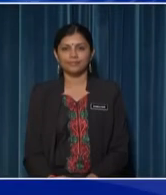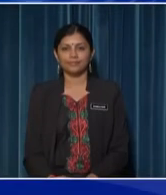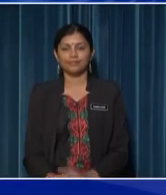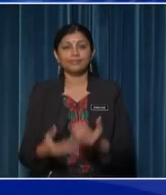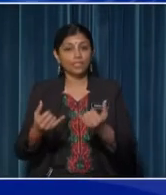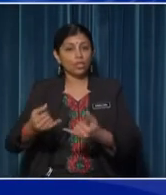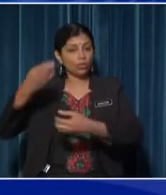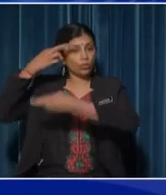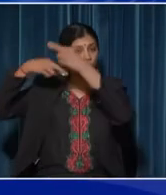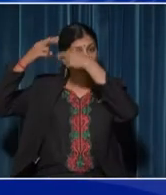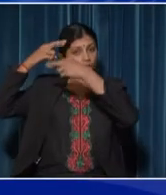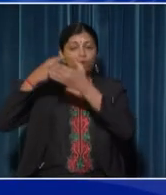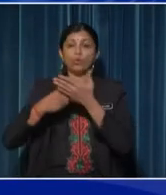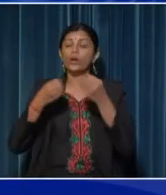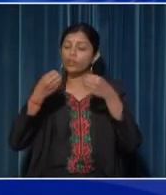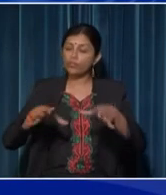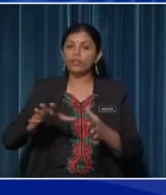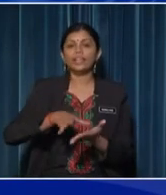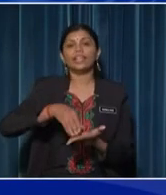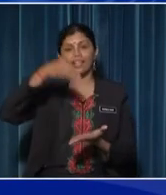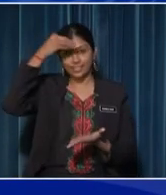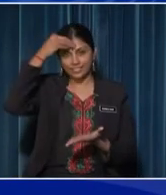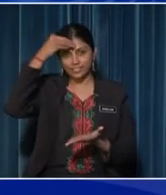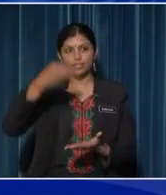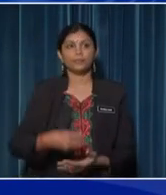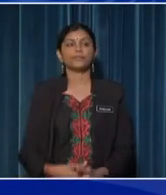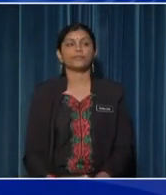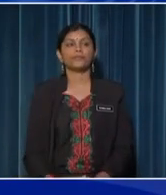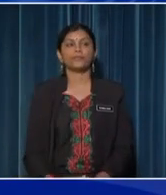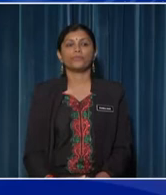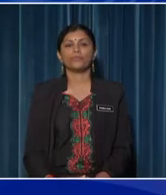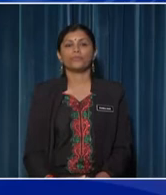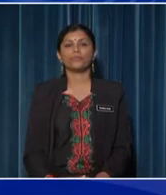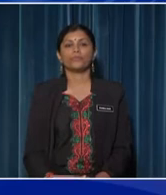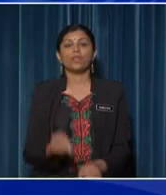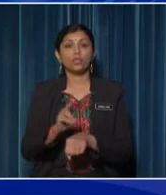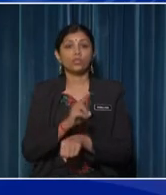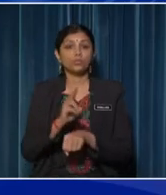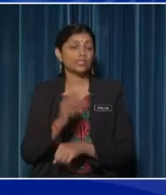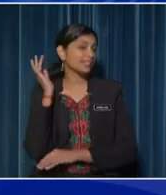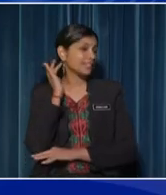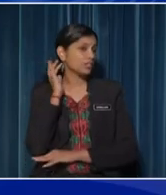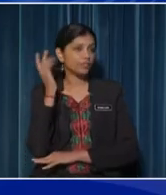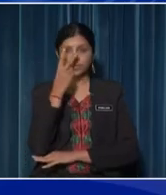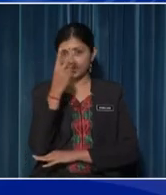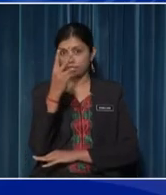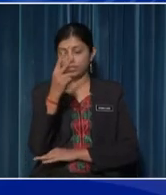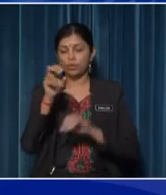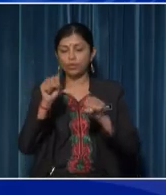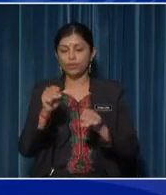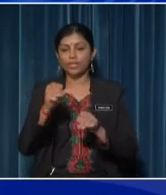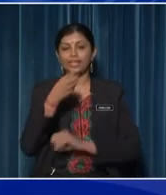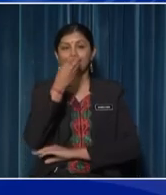Let's recall what we have learnt from our observation of the car Using the sense of sight,